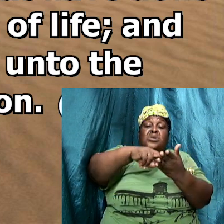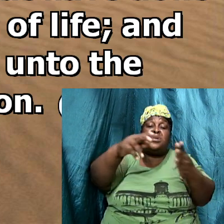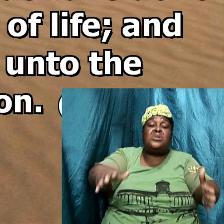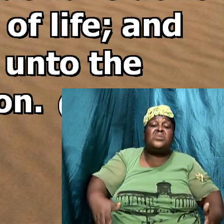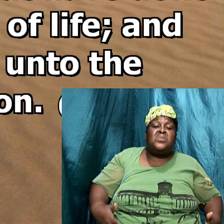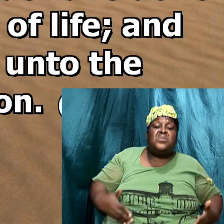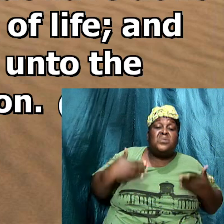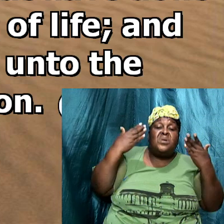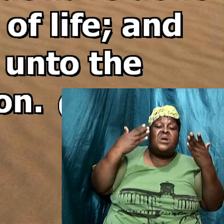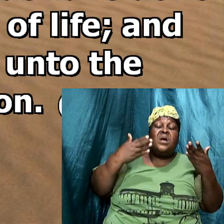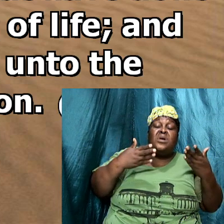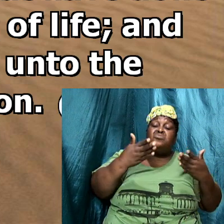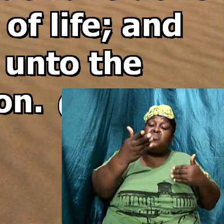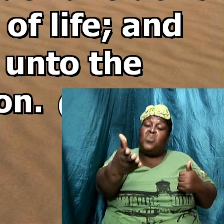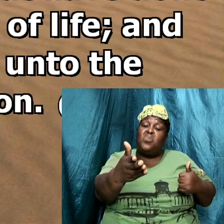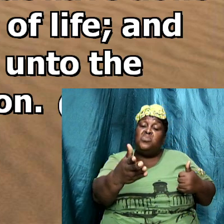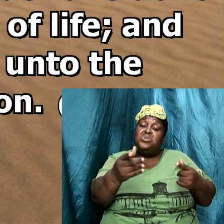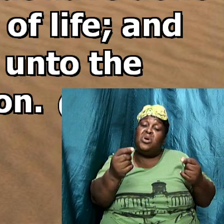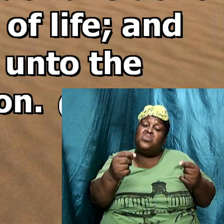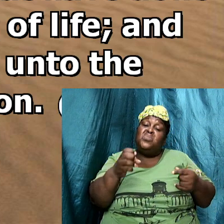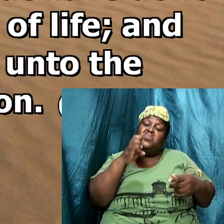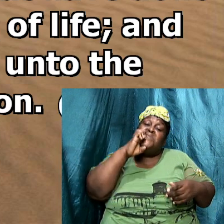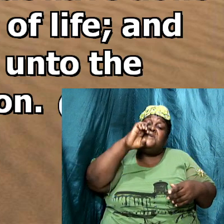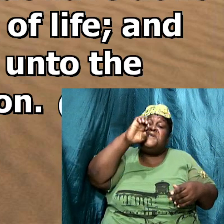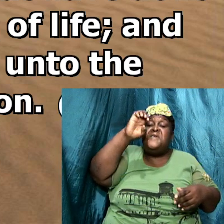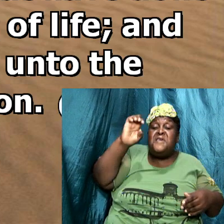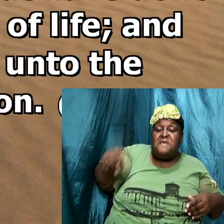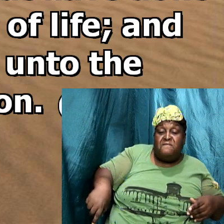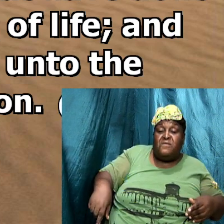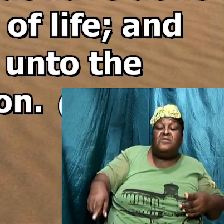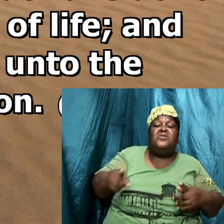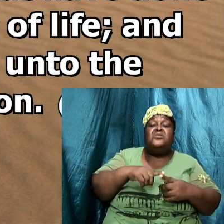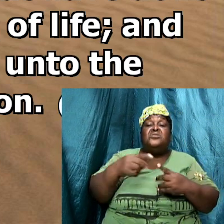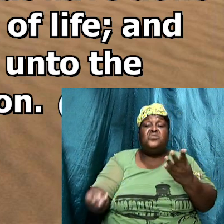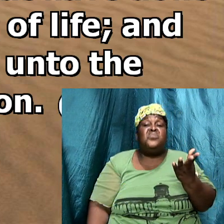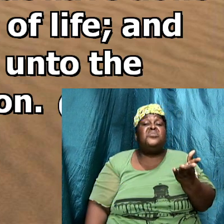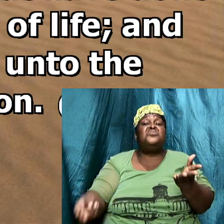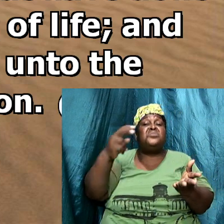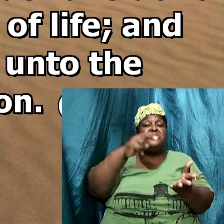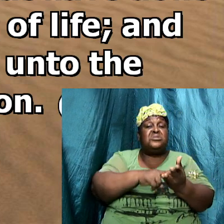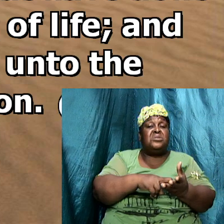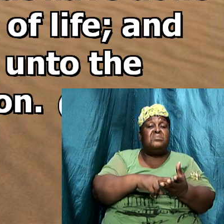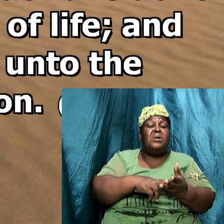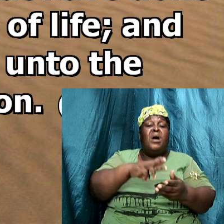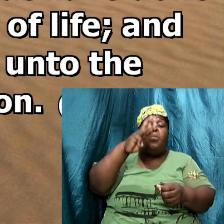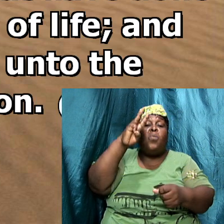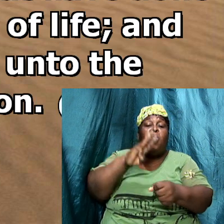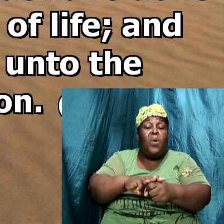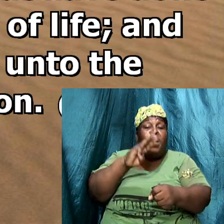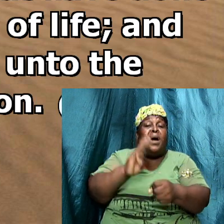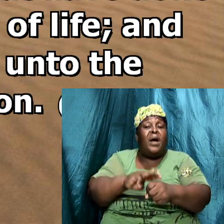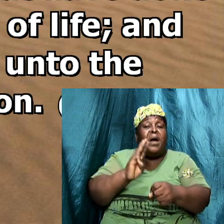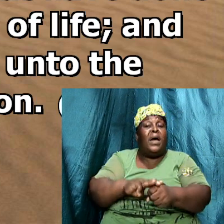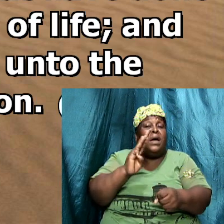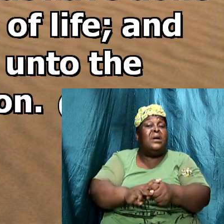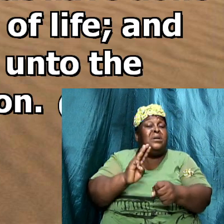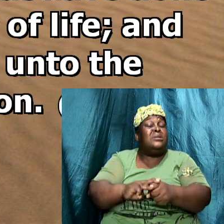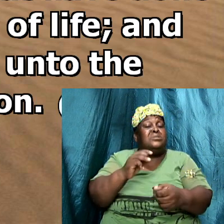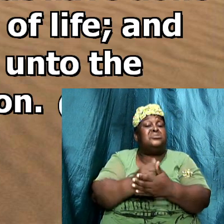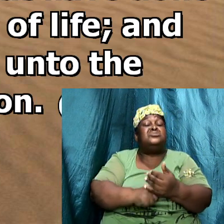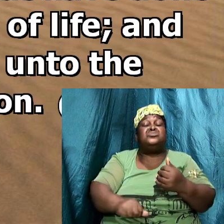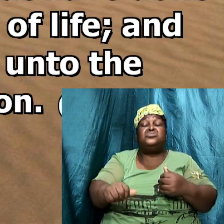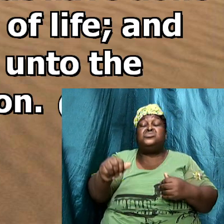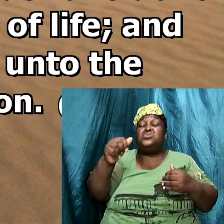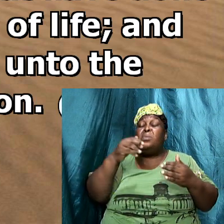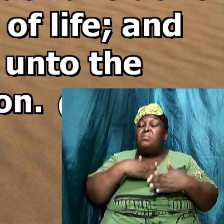that have done evil unto the resurrection look here I am warning somebody tonight amen I am warning